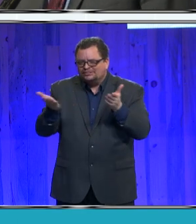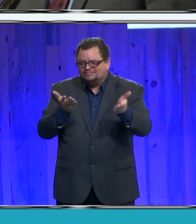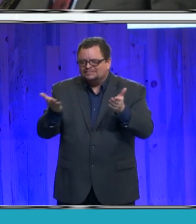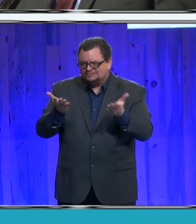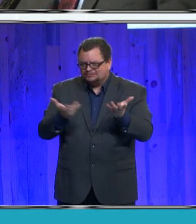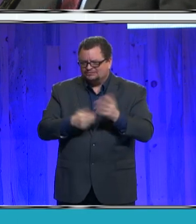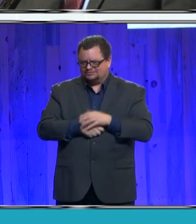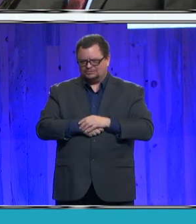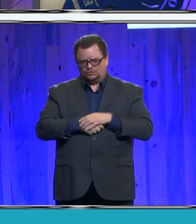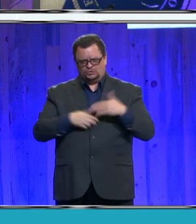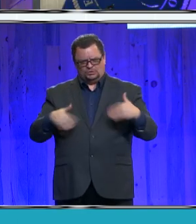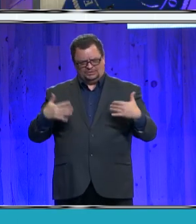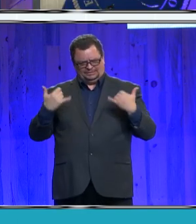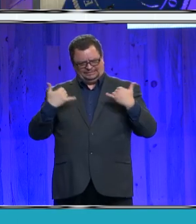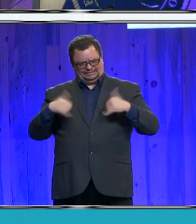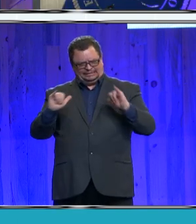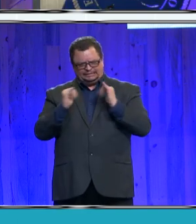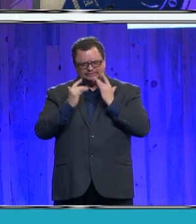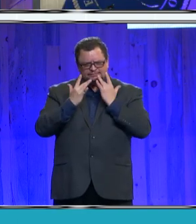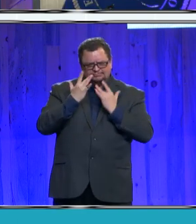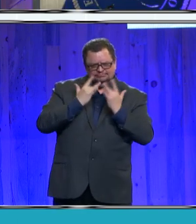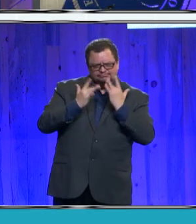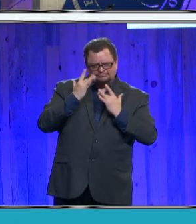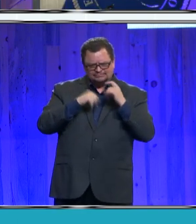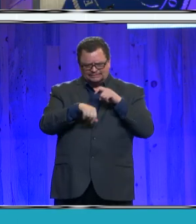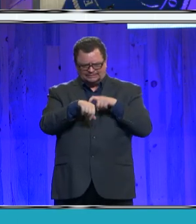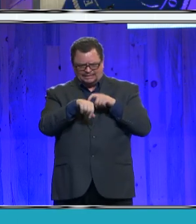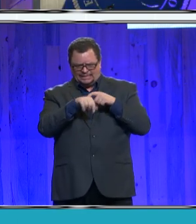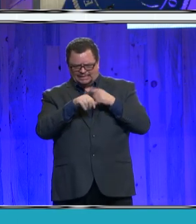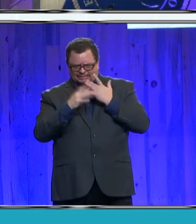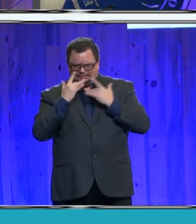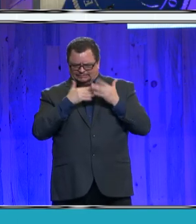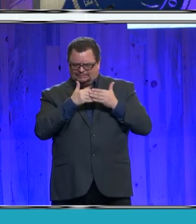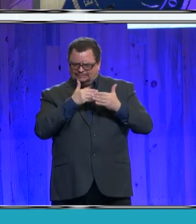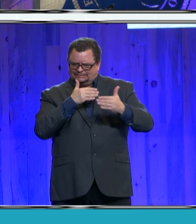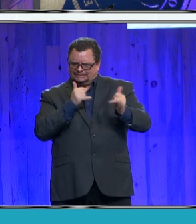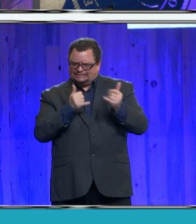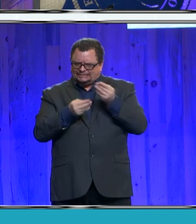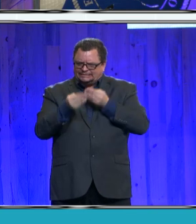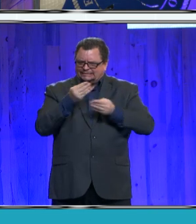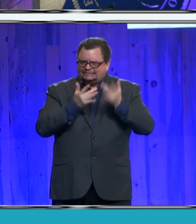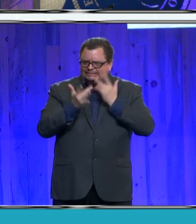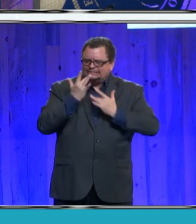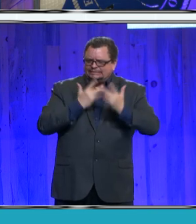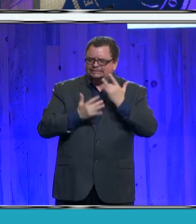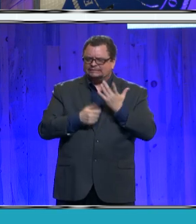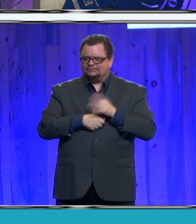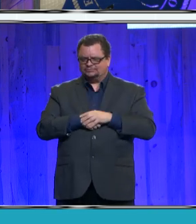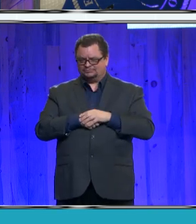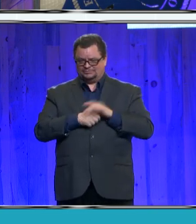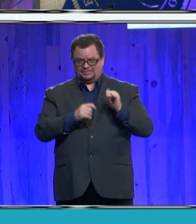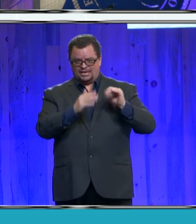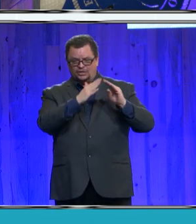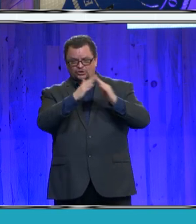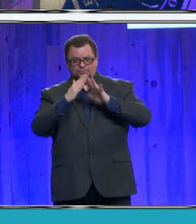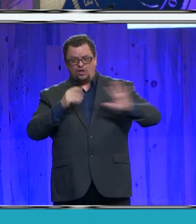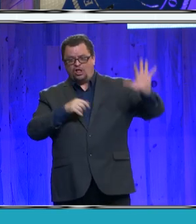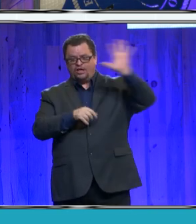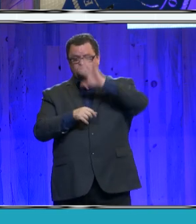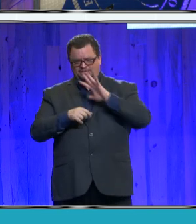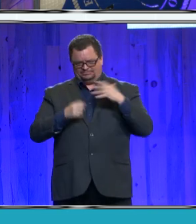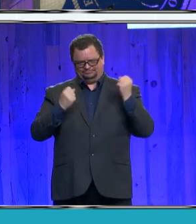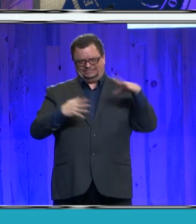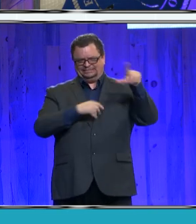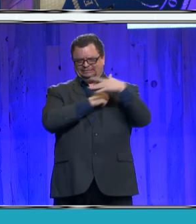circumstances. You know, there are communities across the country suffering because they don't cooperate.